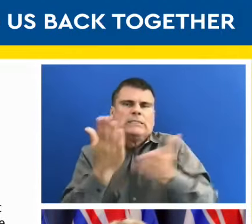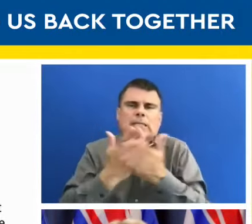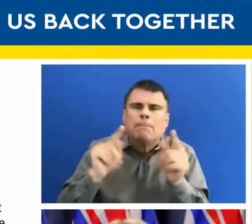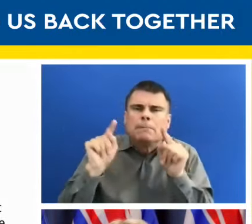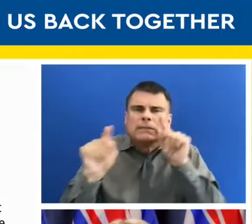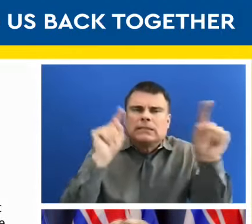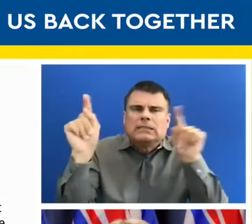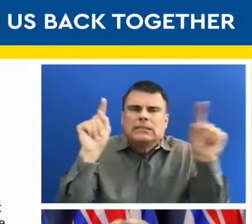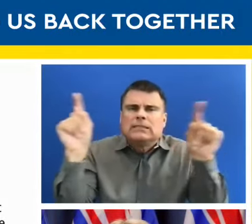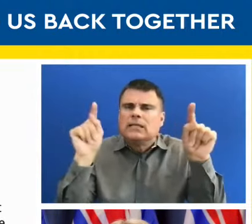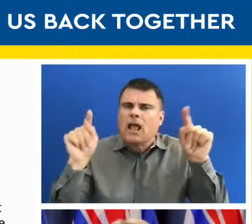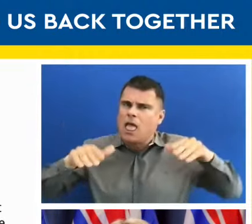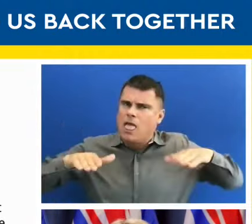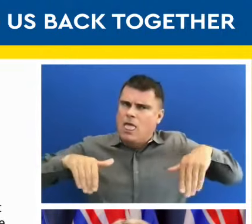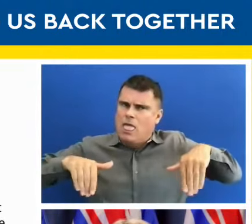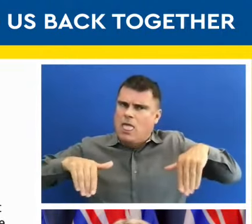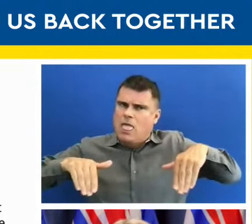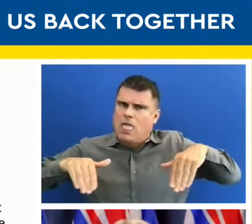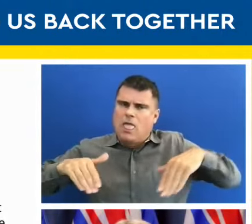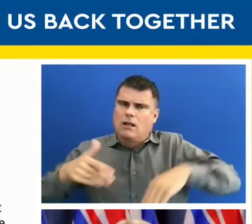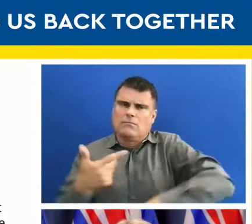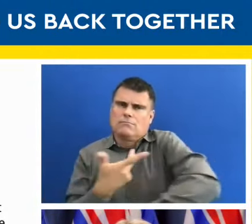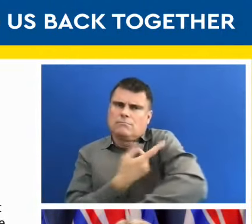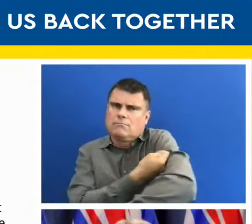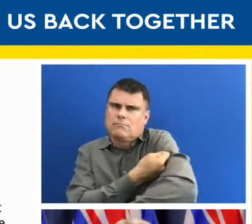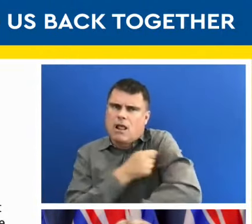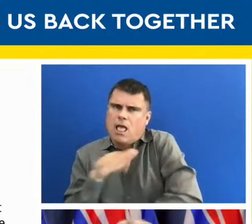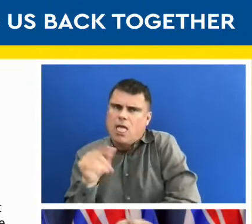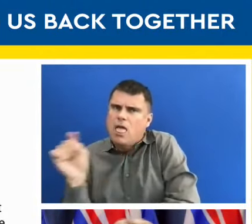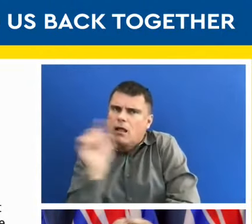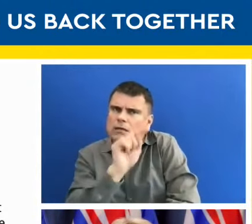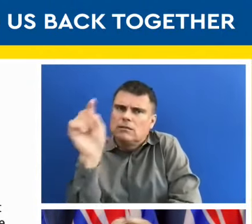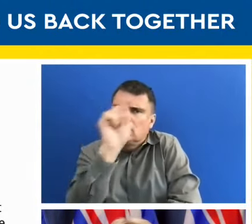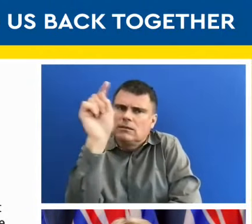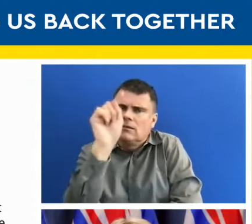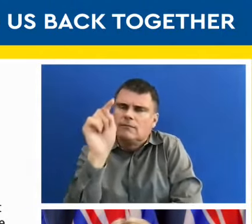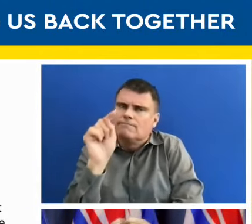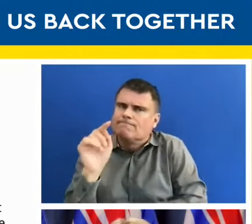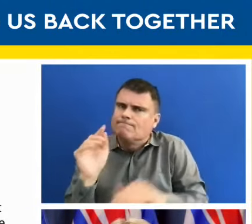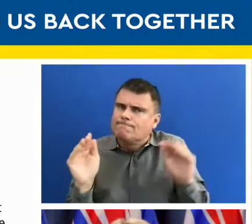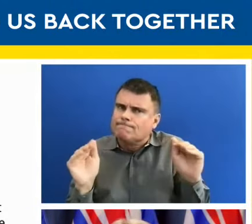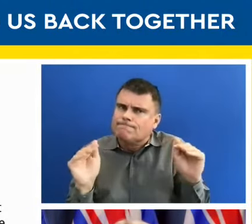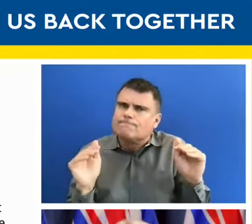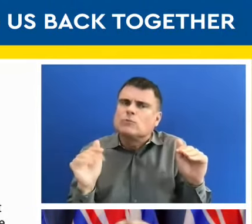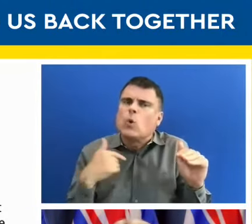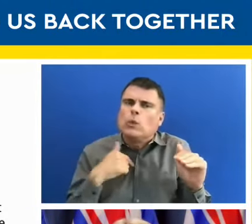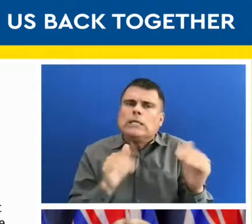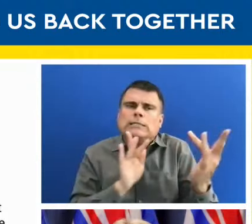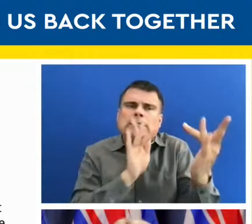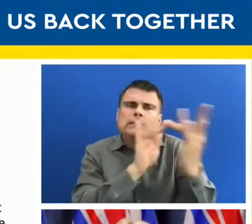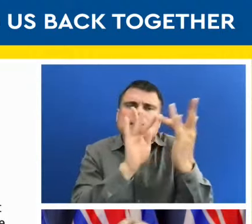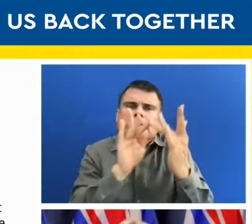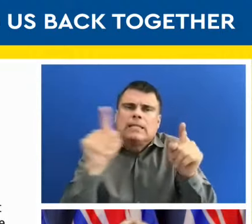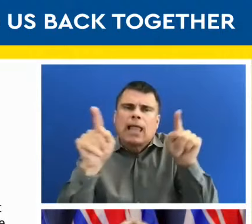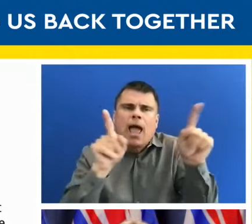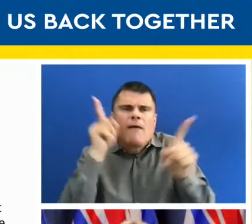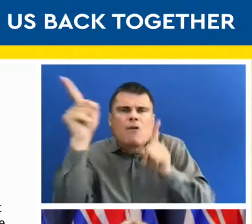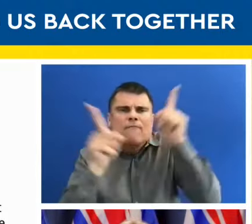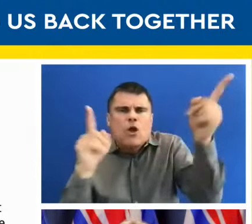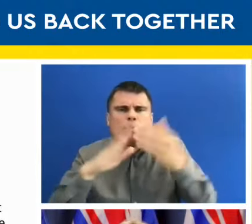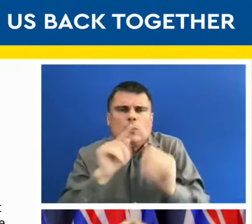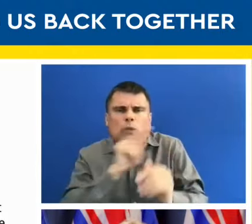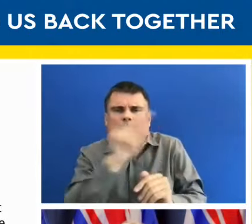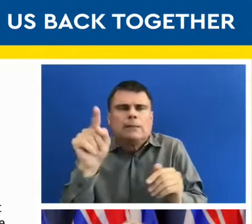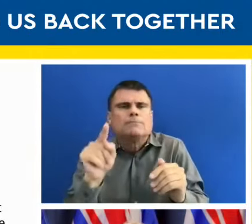high levels of dose one immunizations and we are across the province reaching out to people to make sure that it is easy for you to get your